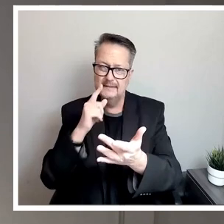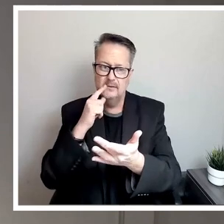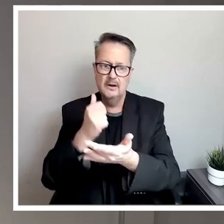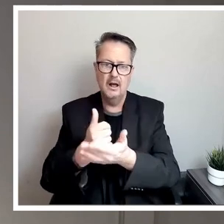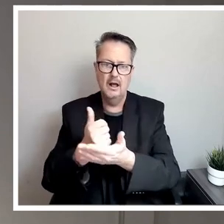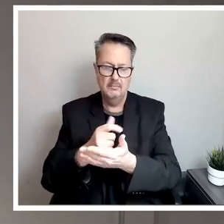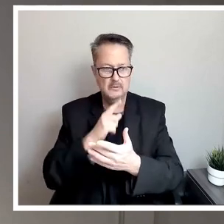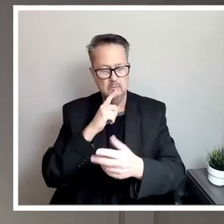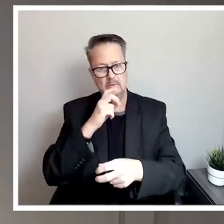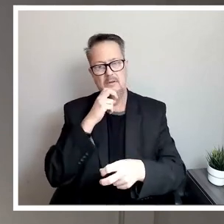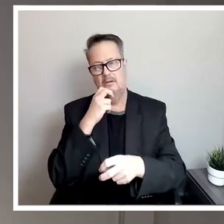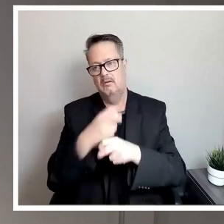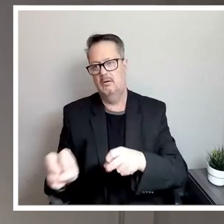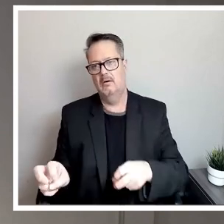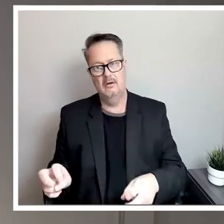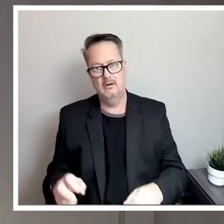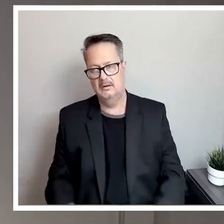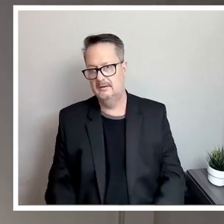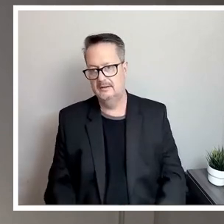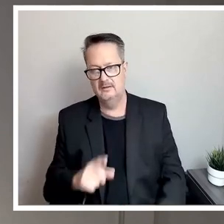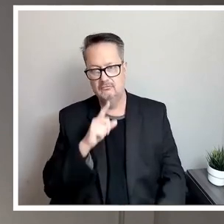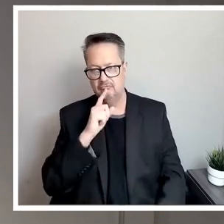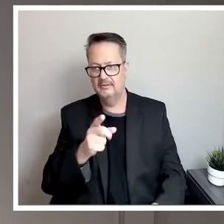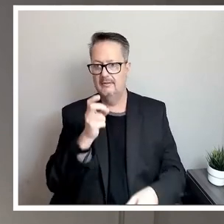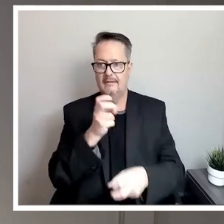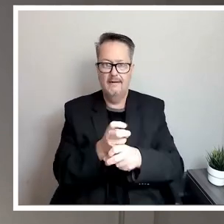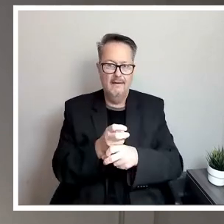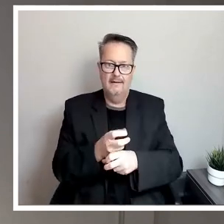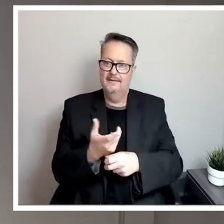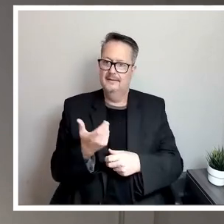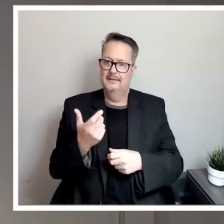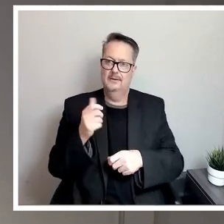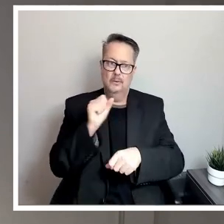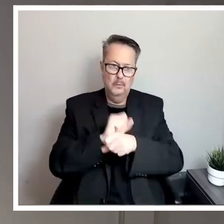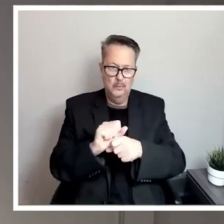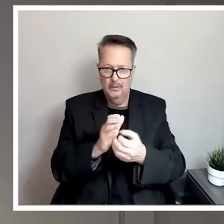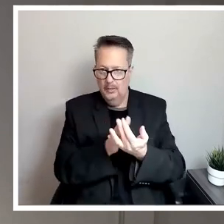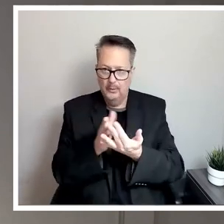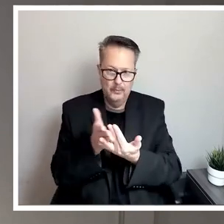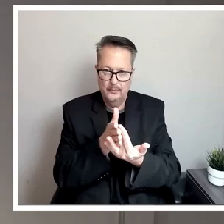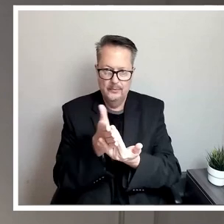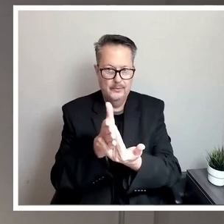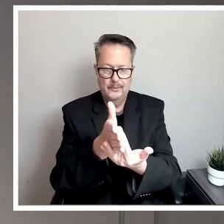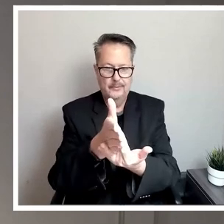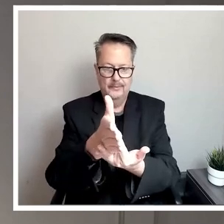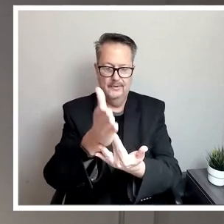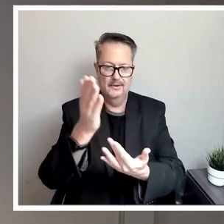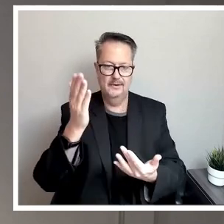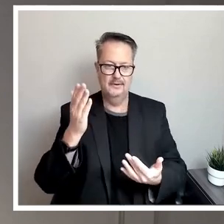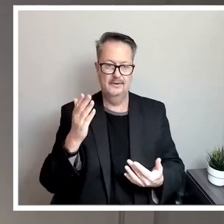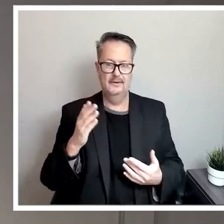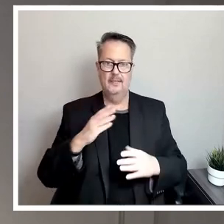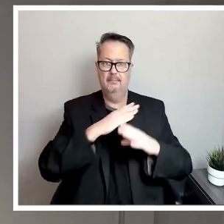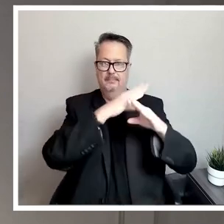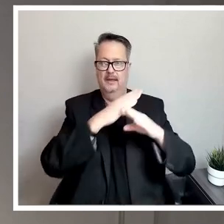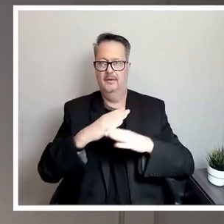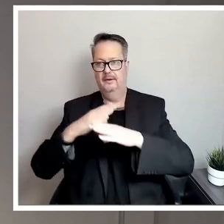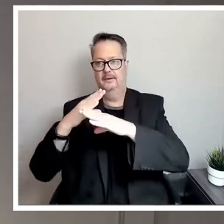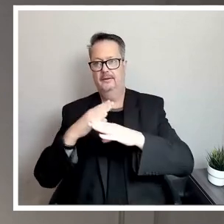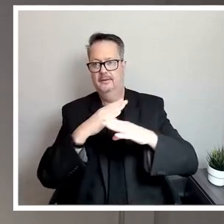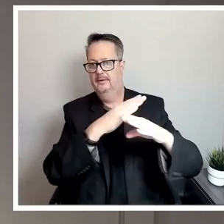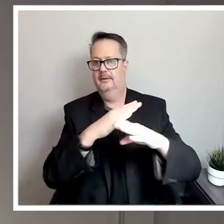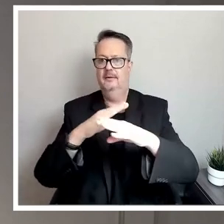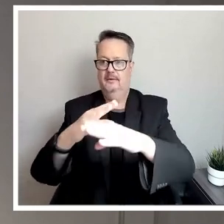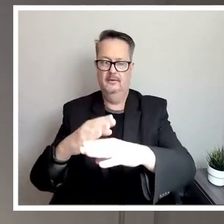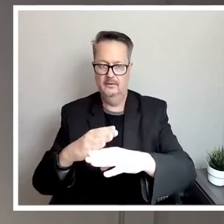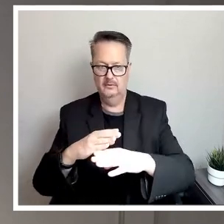hard. It really is hard to work through those barriers that you put in front